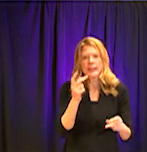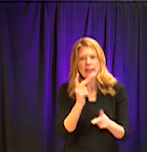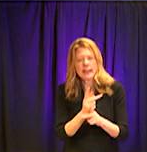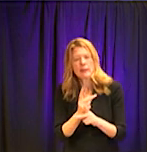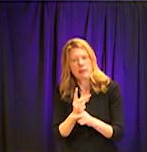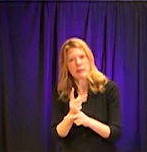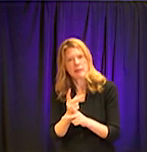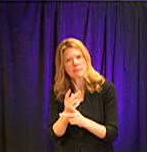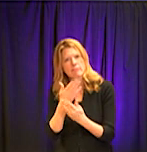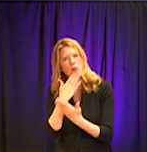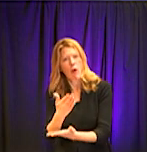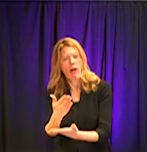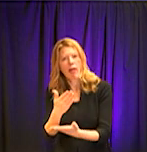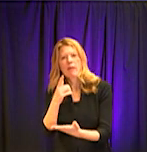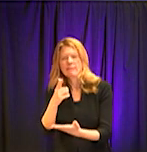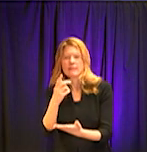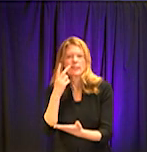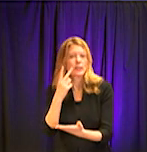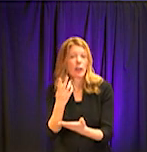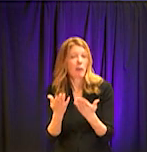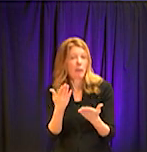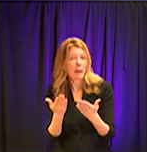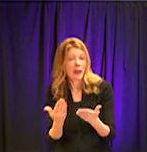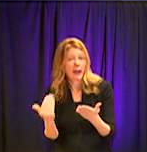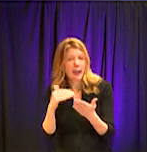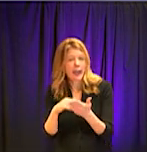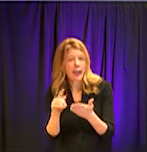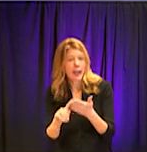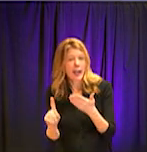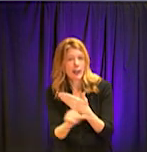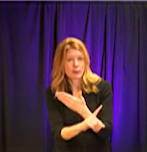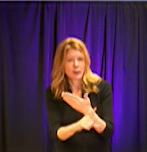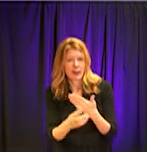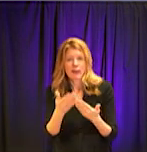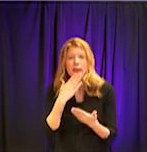week for some more information. Thanks for watching. Have a great evening.